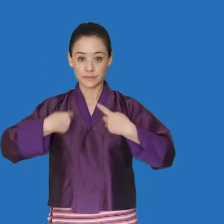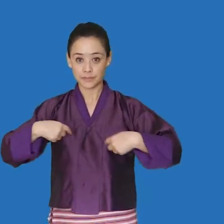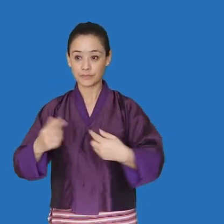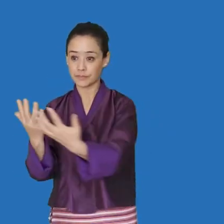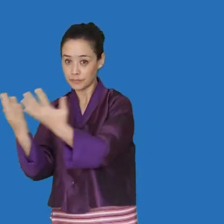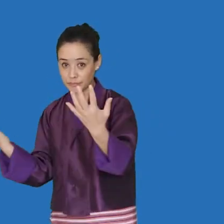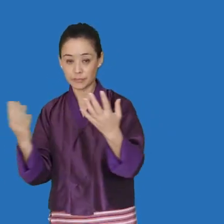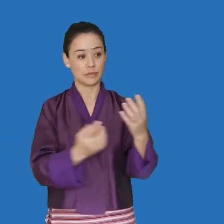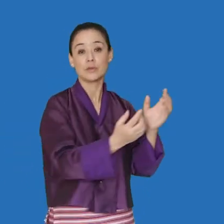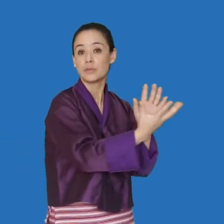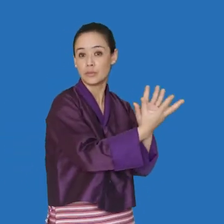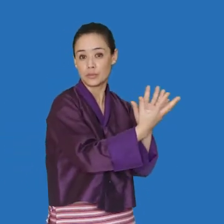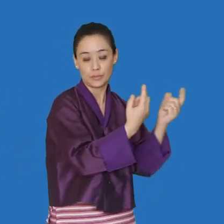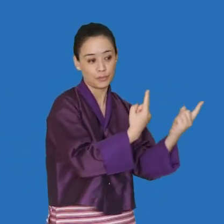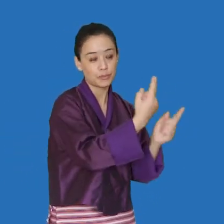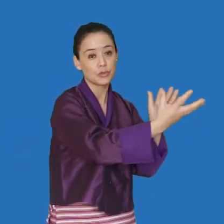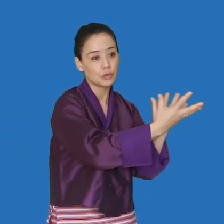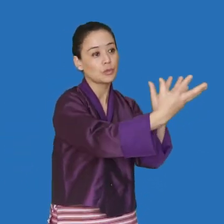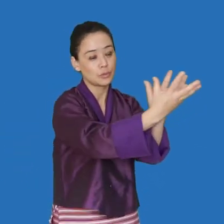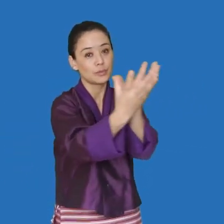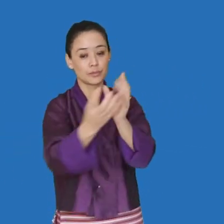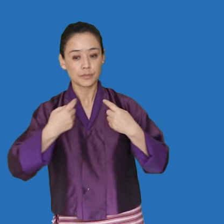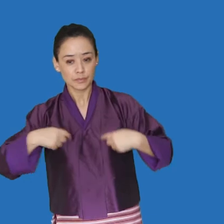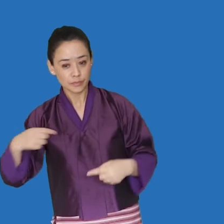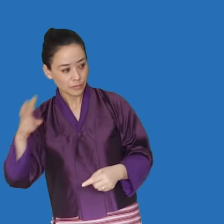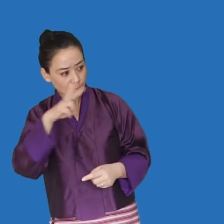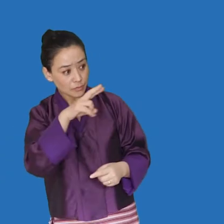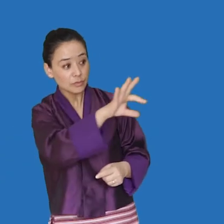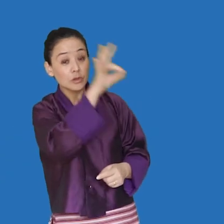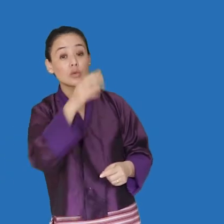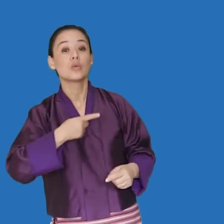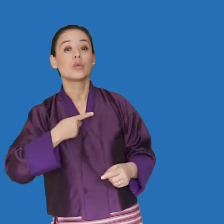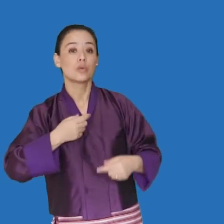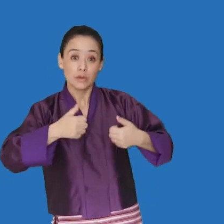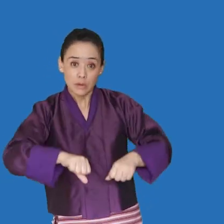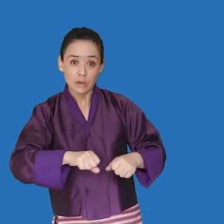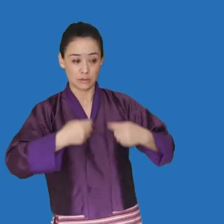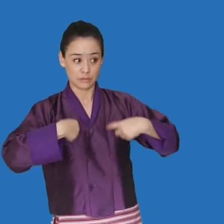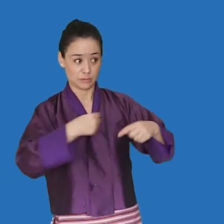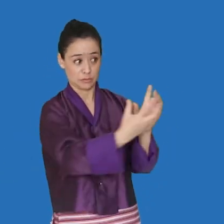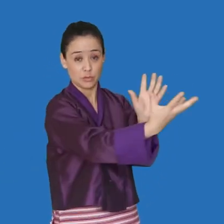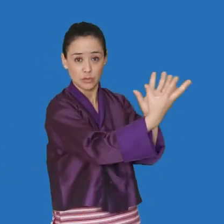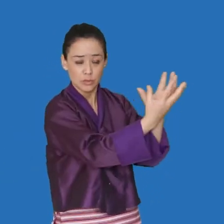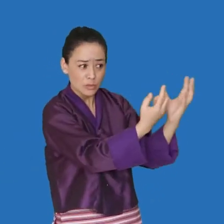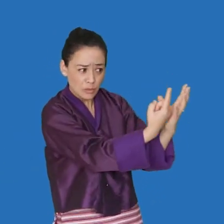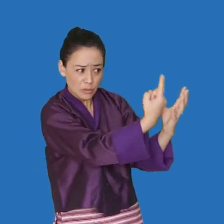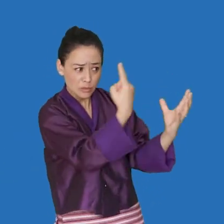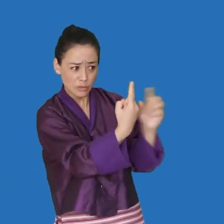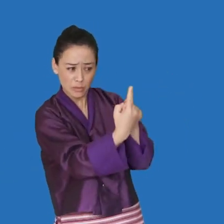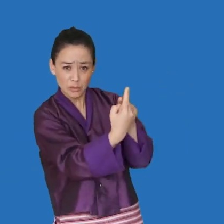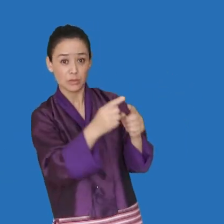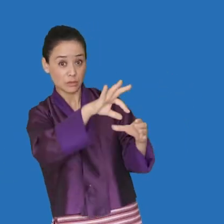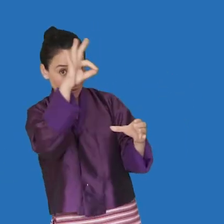because citizens have the freedom to choose between different candidates and parties to lead the country